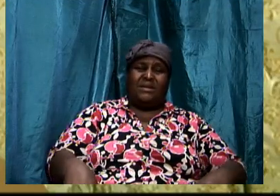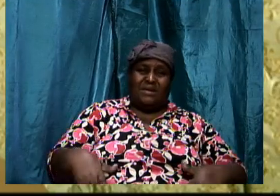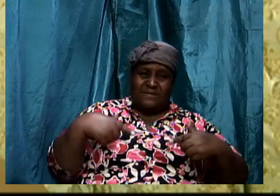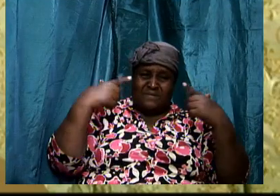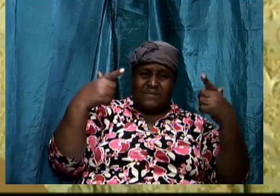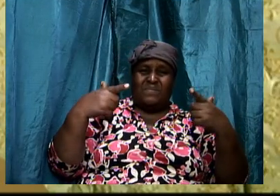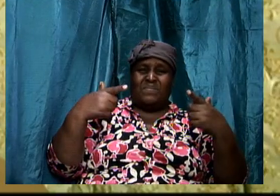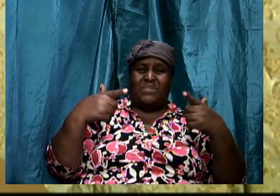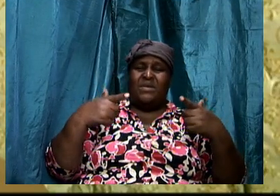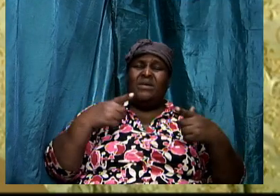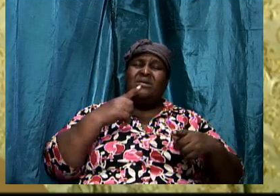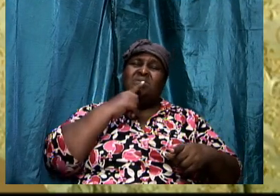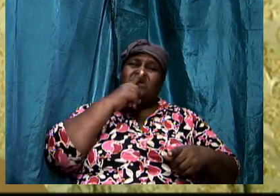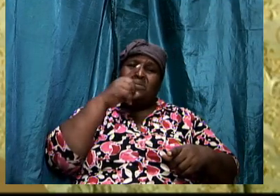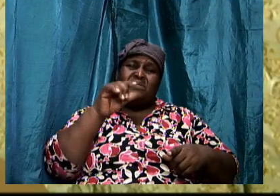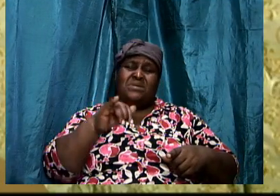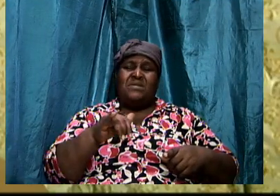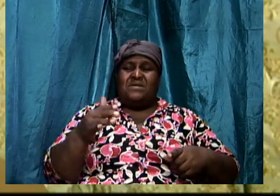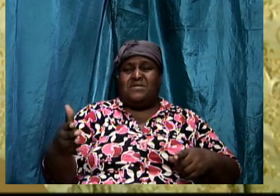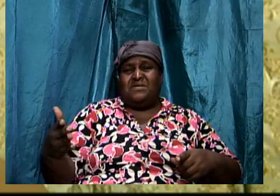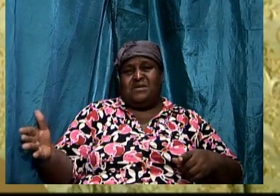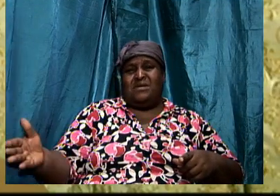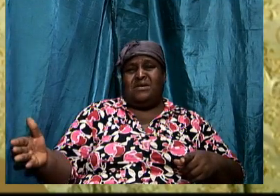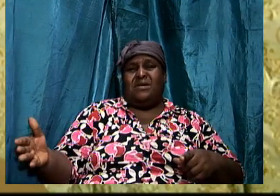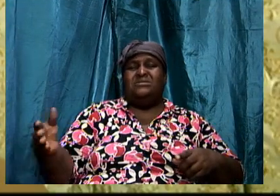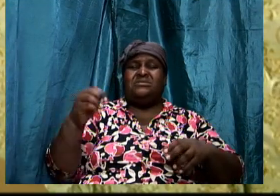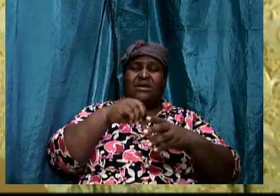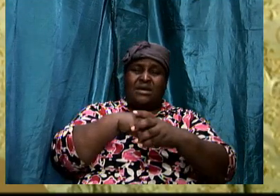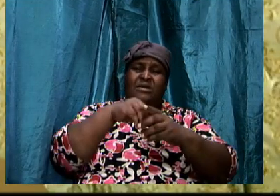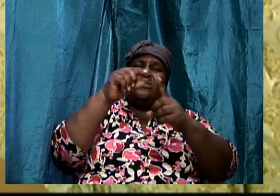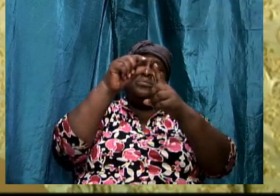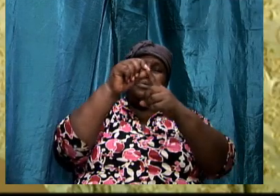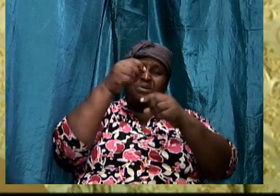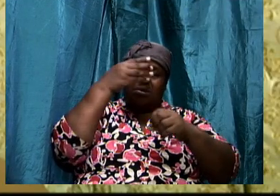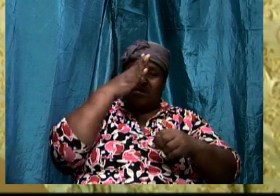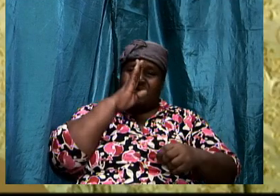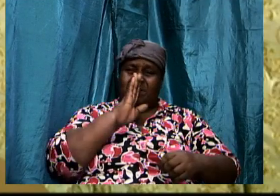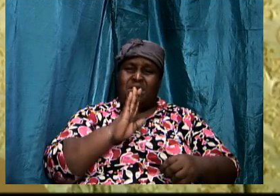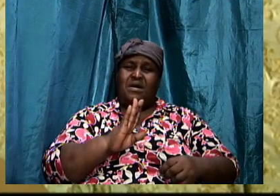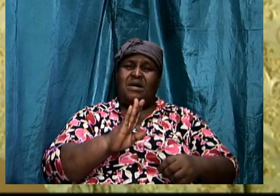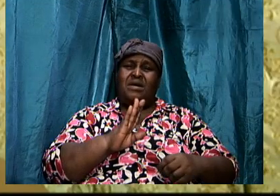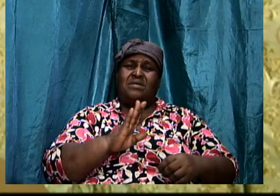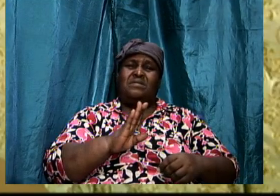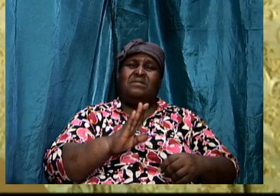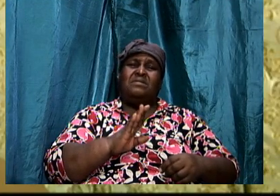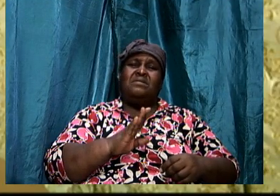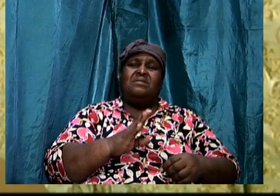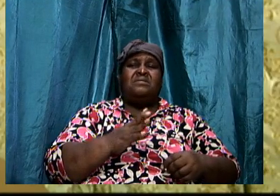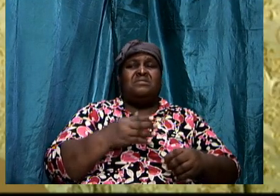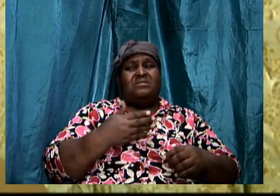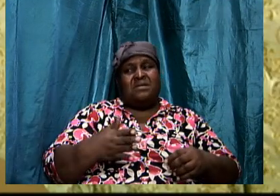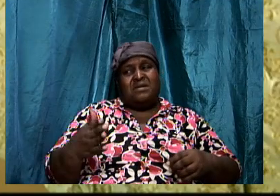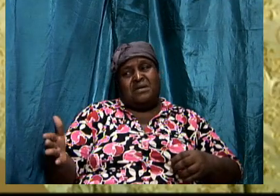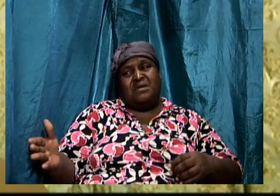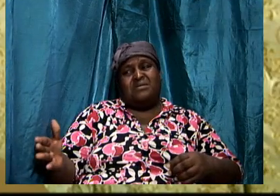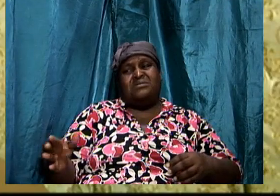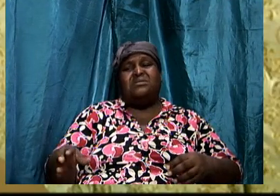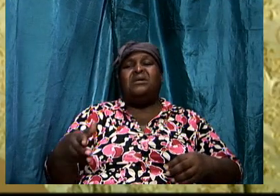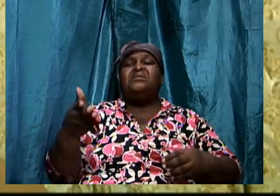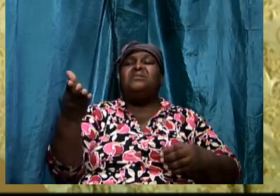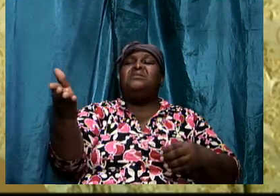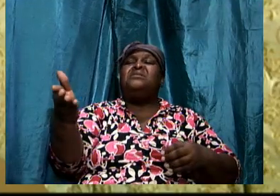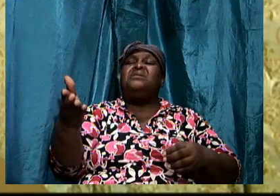the things that are contained in the Word, the things that are there to give us